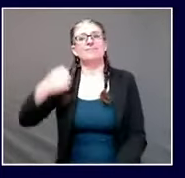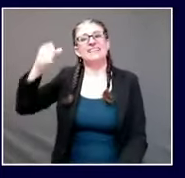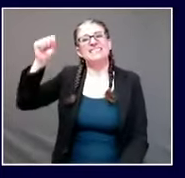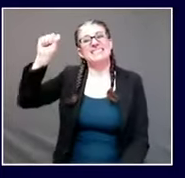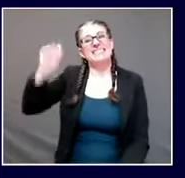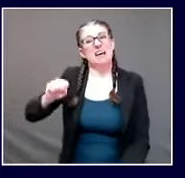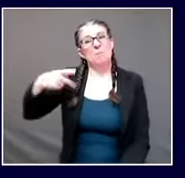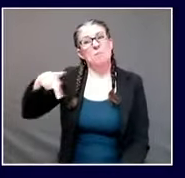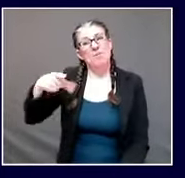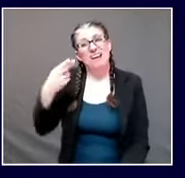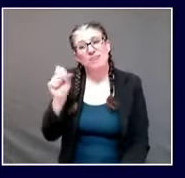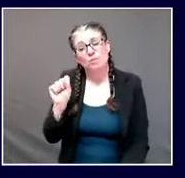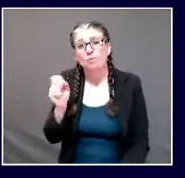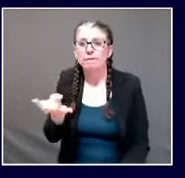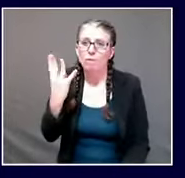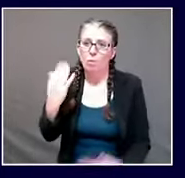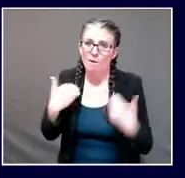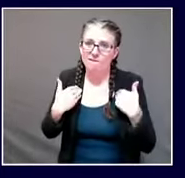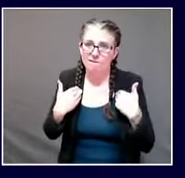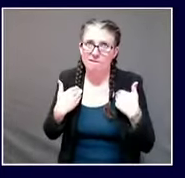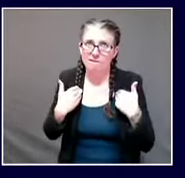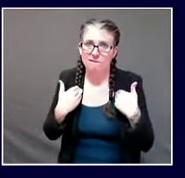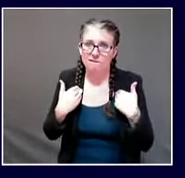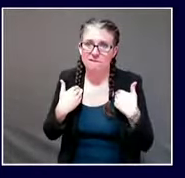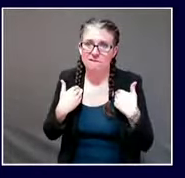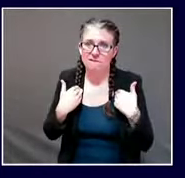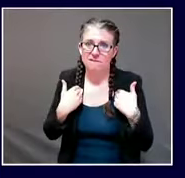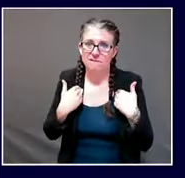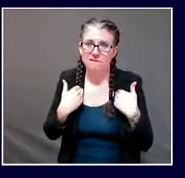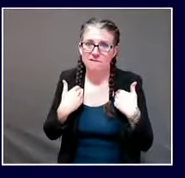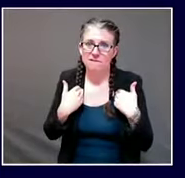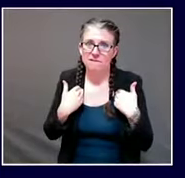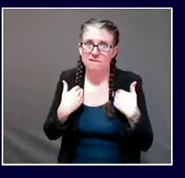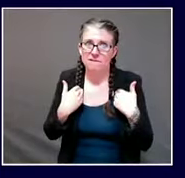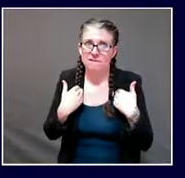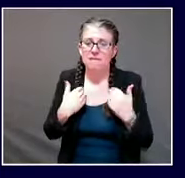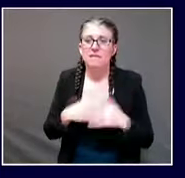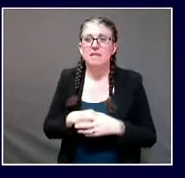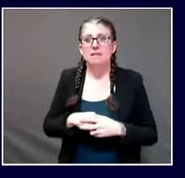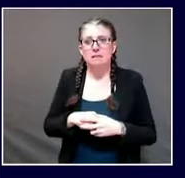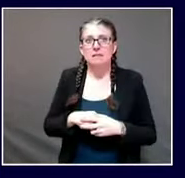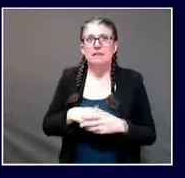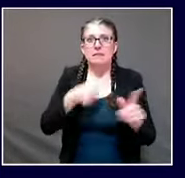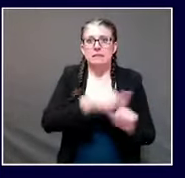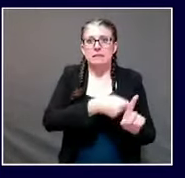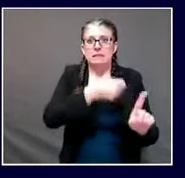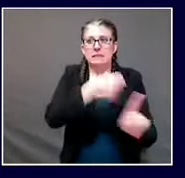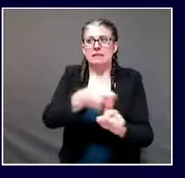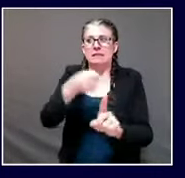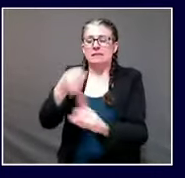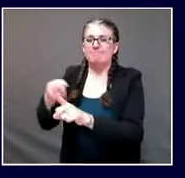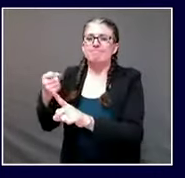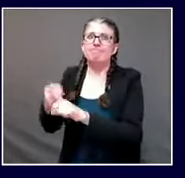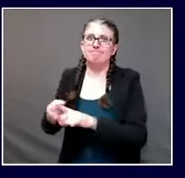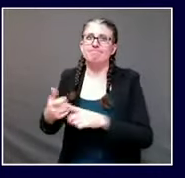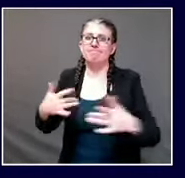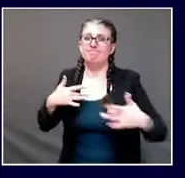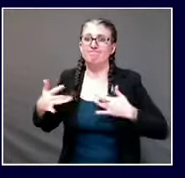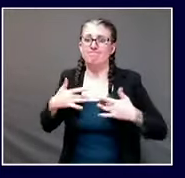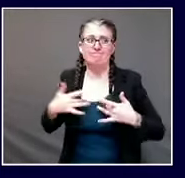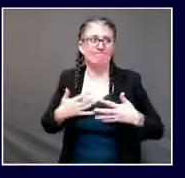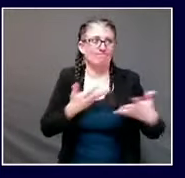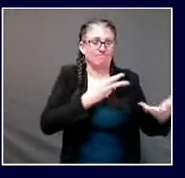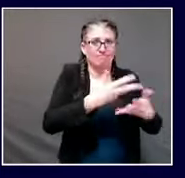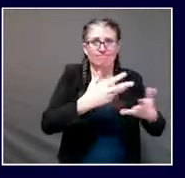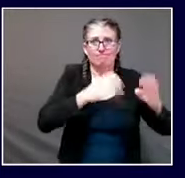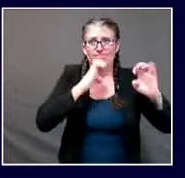perspective, a testing perspective, or to the extent that they are healthcare providers from a PPE perspective, as well as